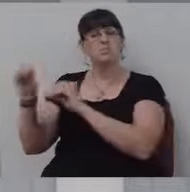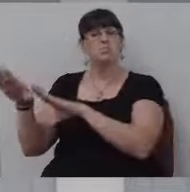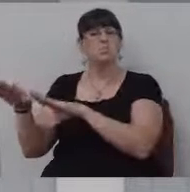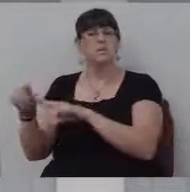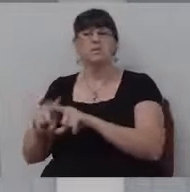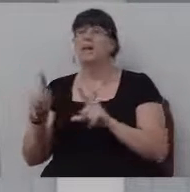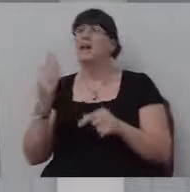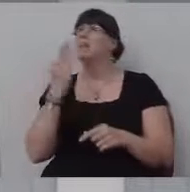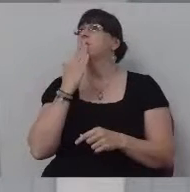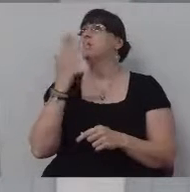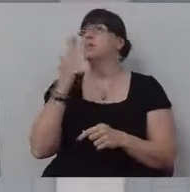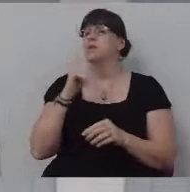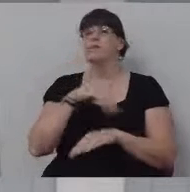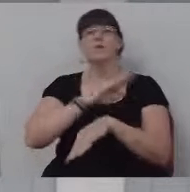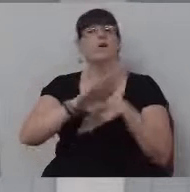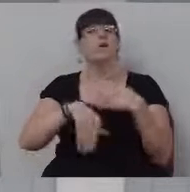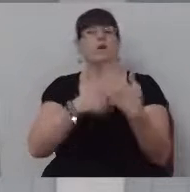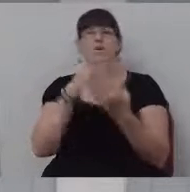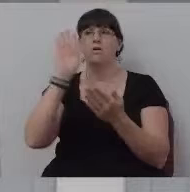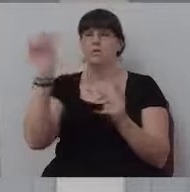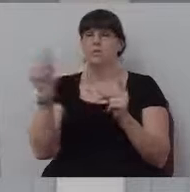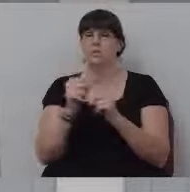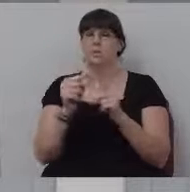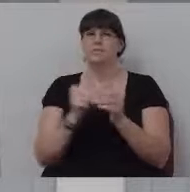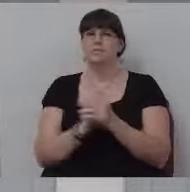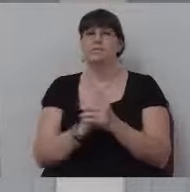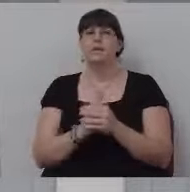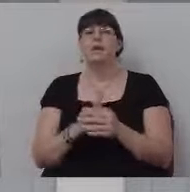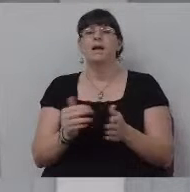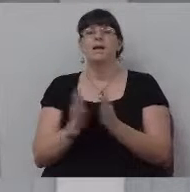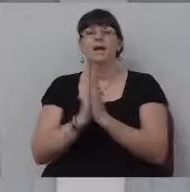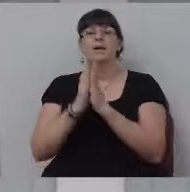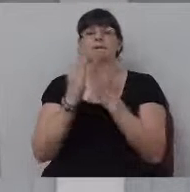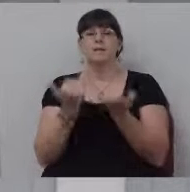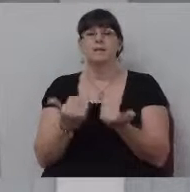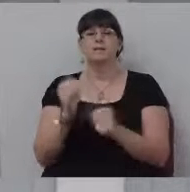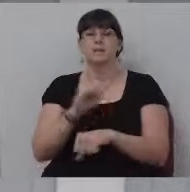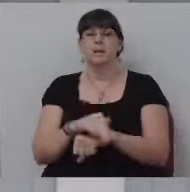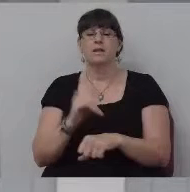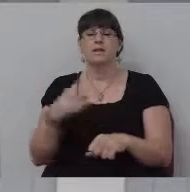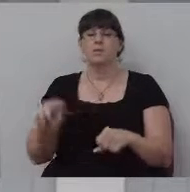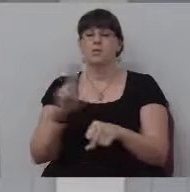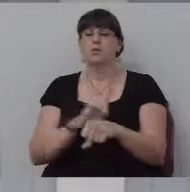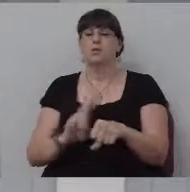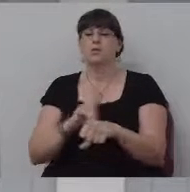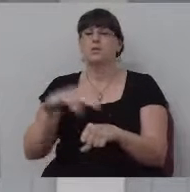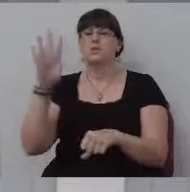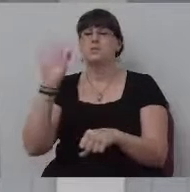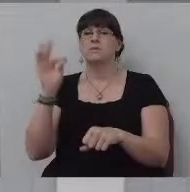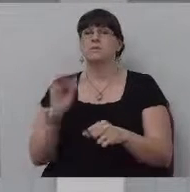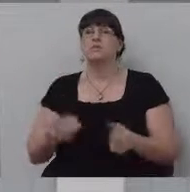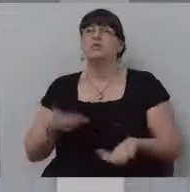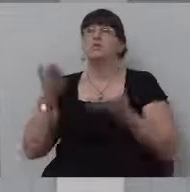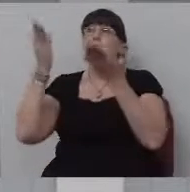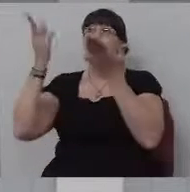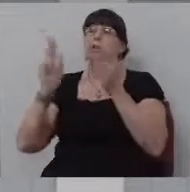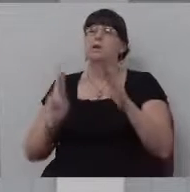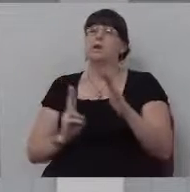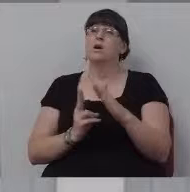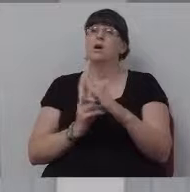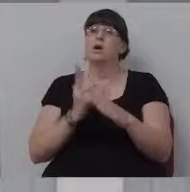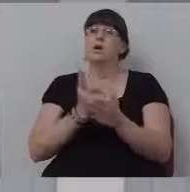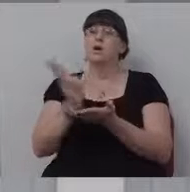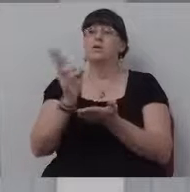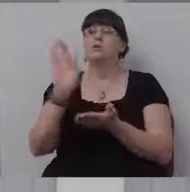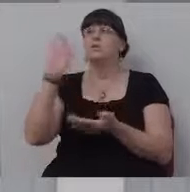all of your word. I want to ask Heavenly Father tonight that you will, uh, use this message to bring honor to your son,